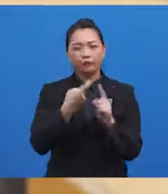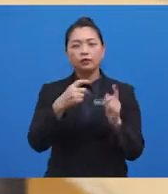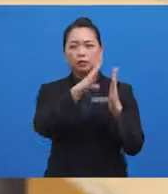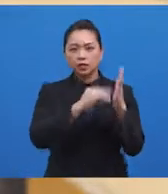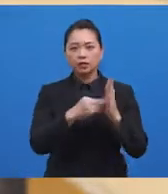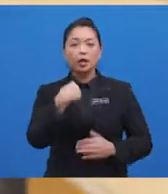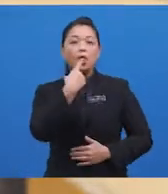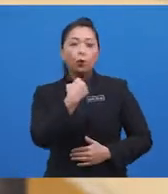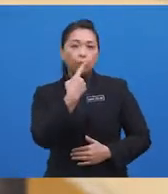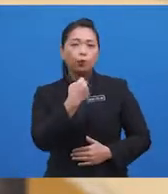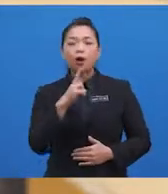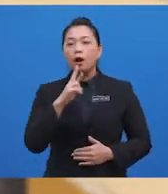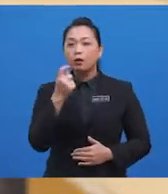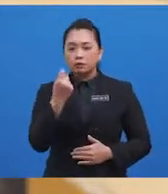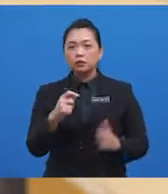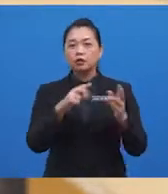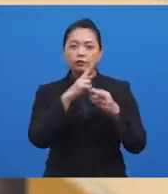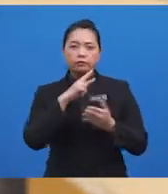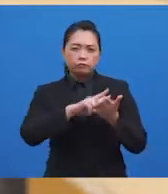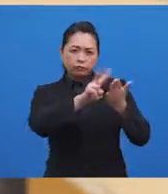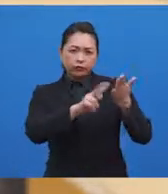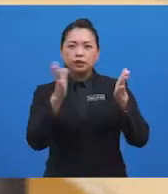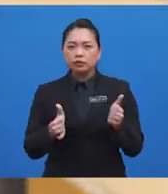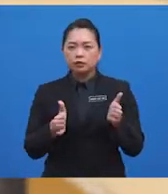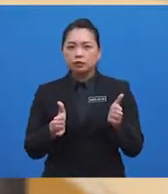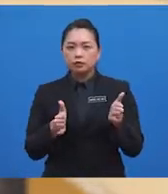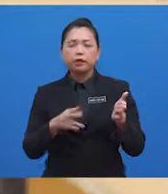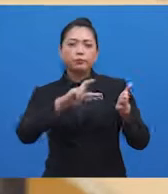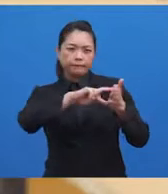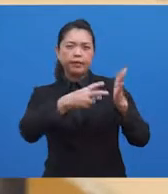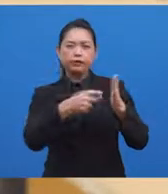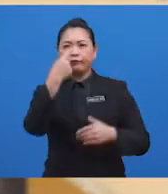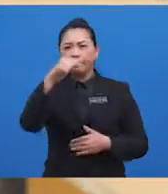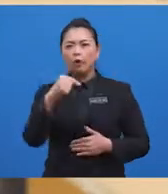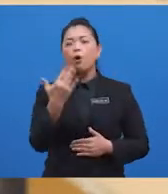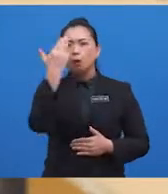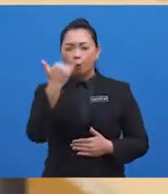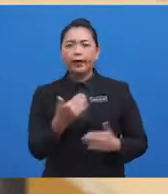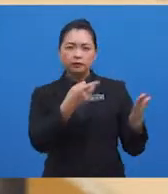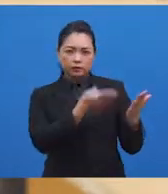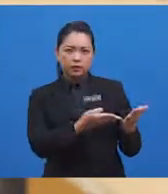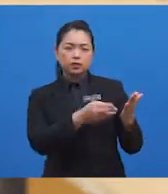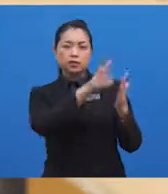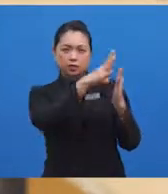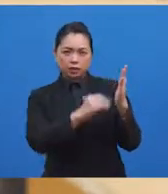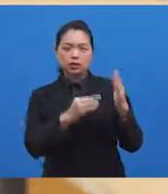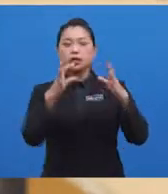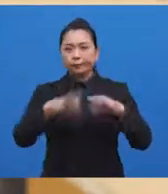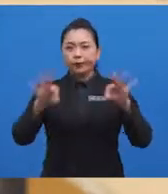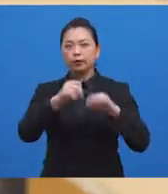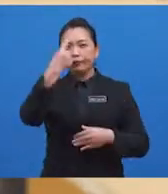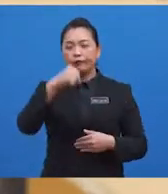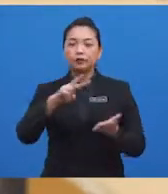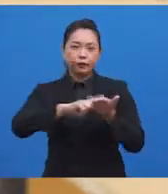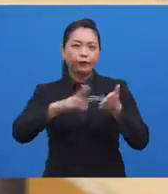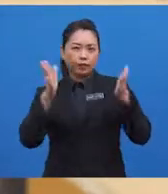Who are the readers this text is meant for? Why is this text important for the readers?